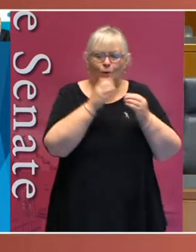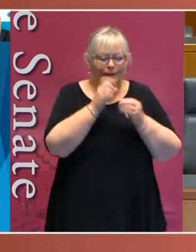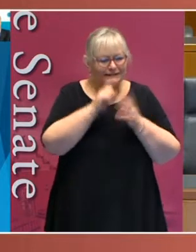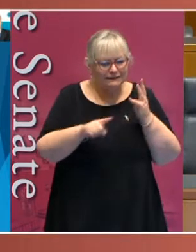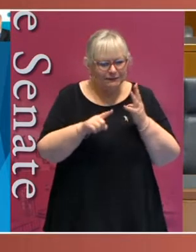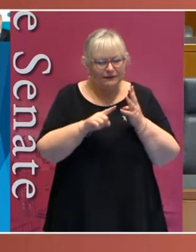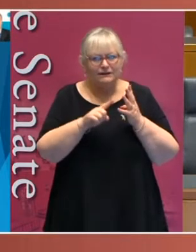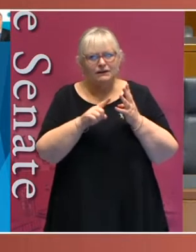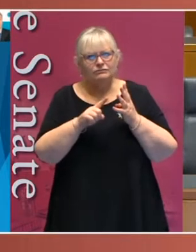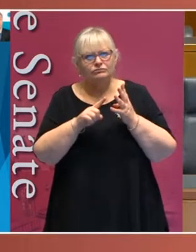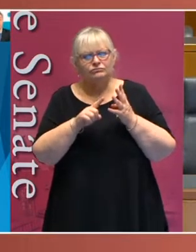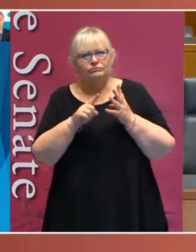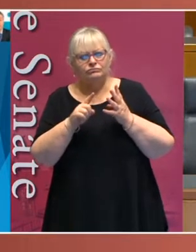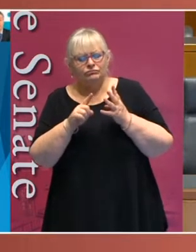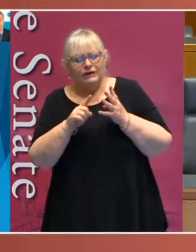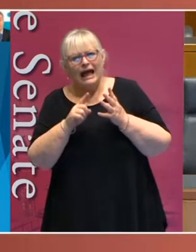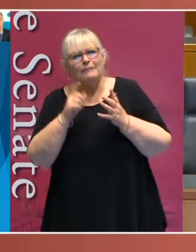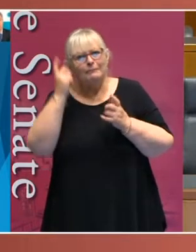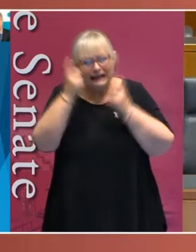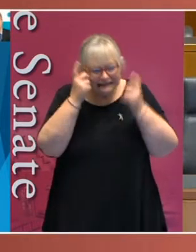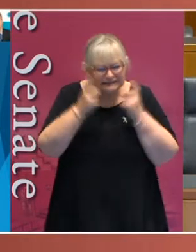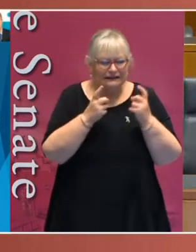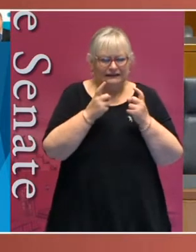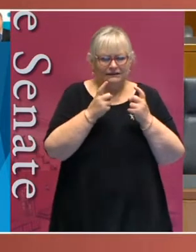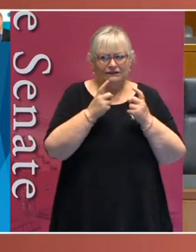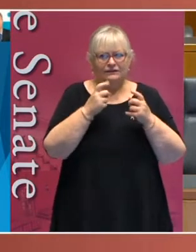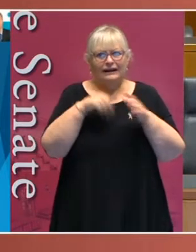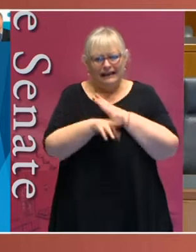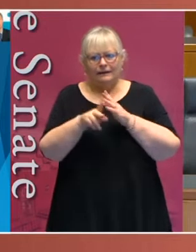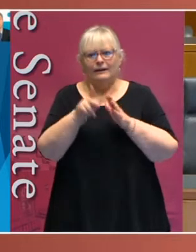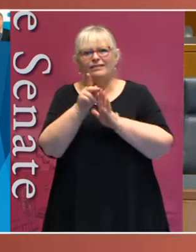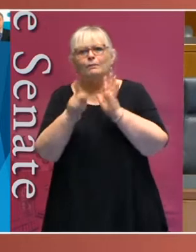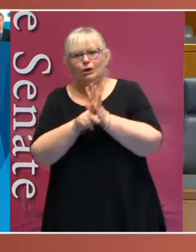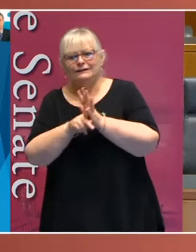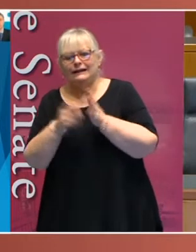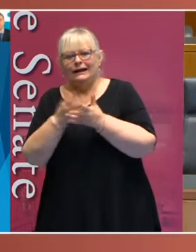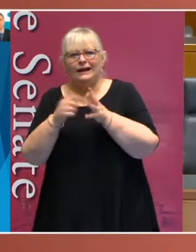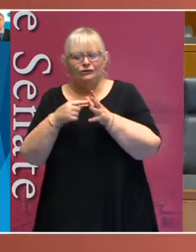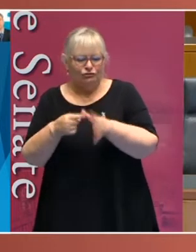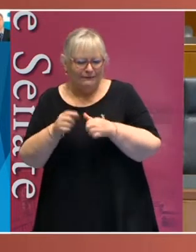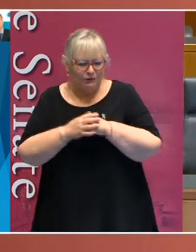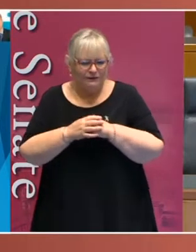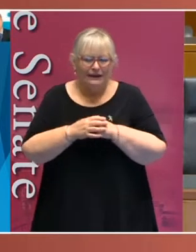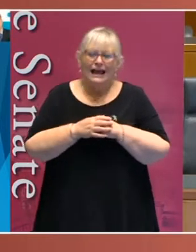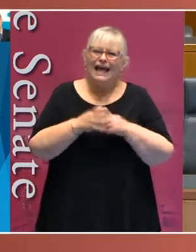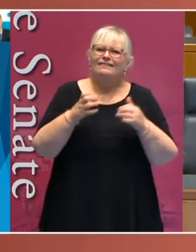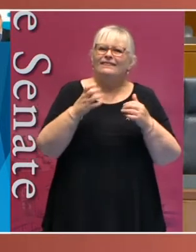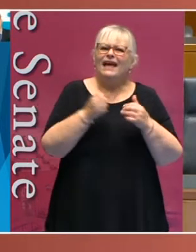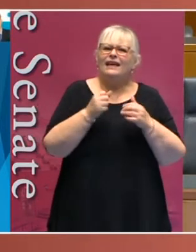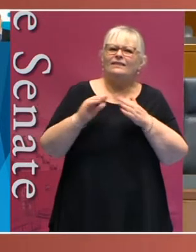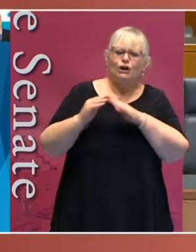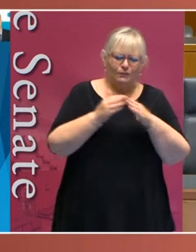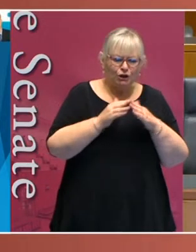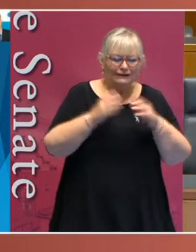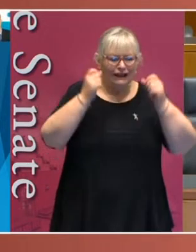appropriately considered in terms of the policy response but also that there is community awareness